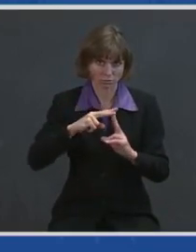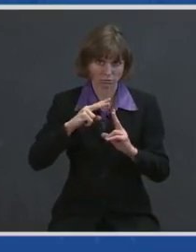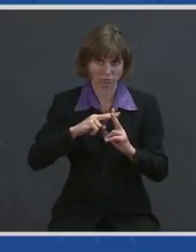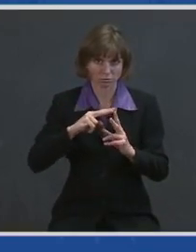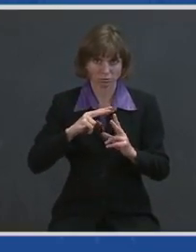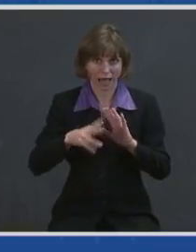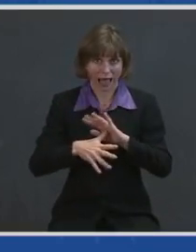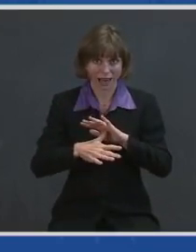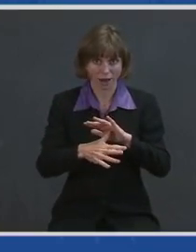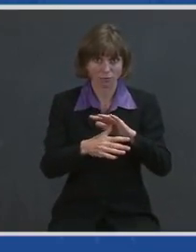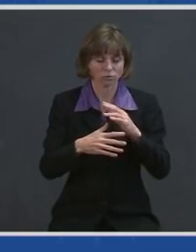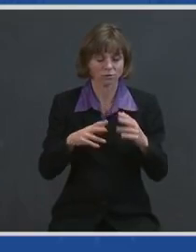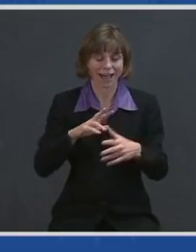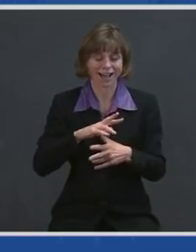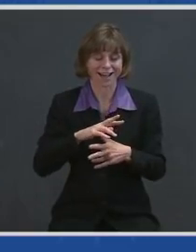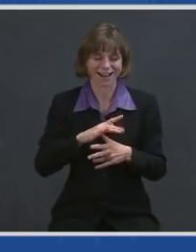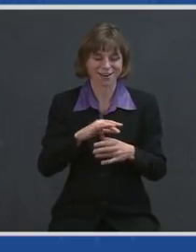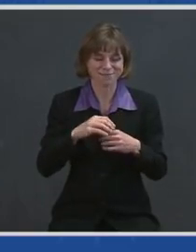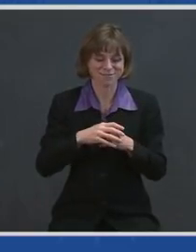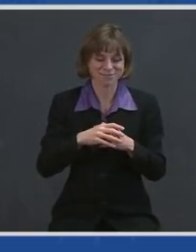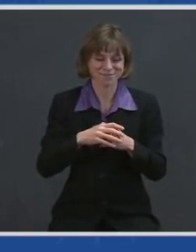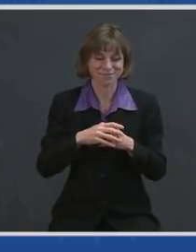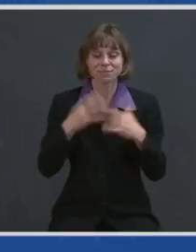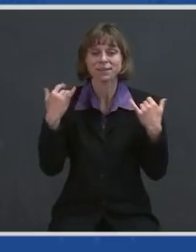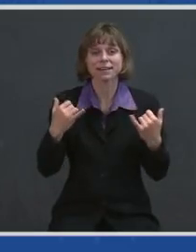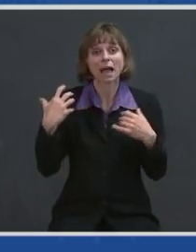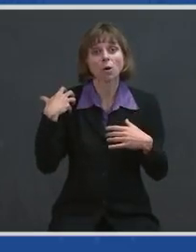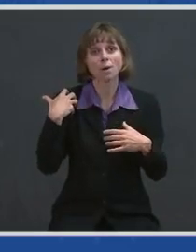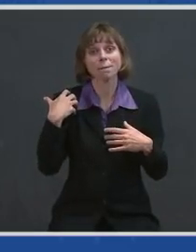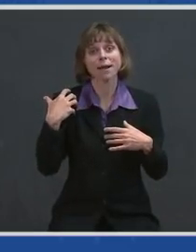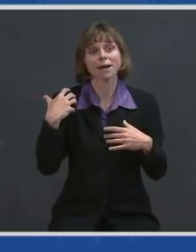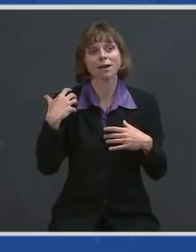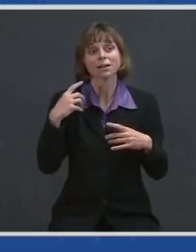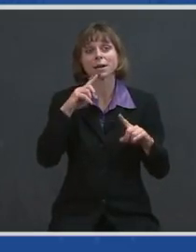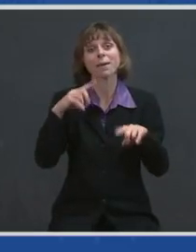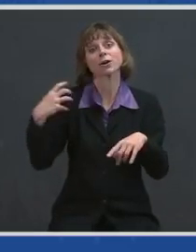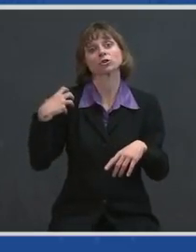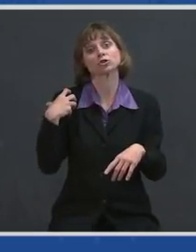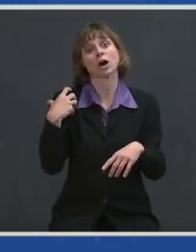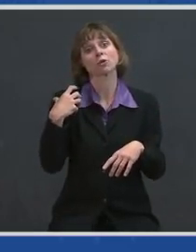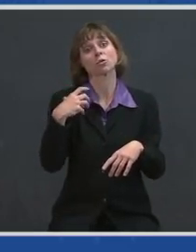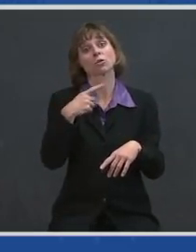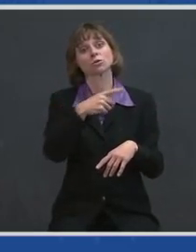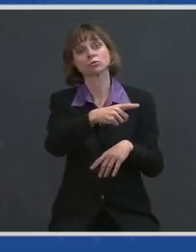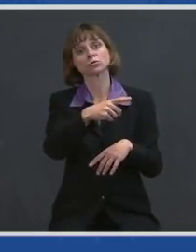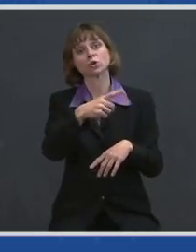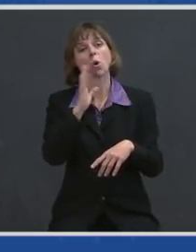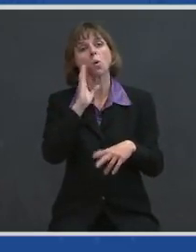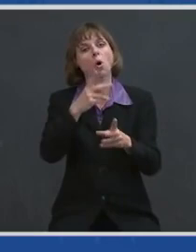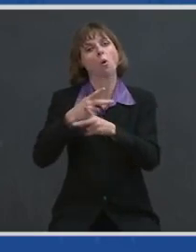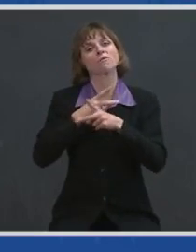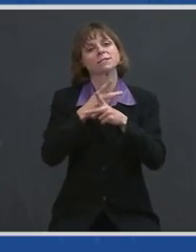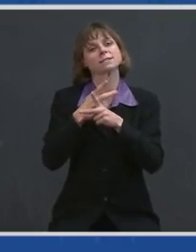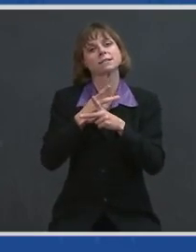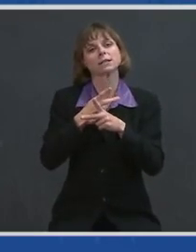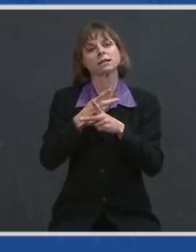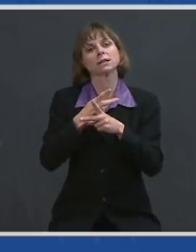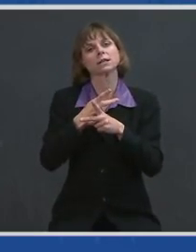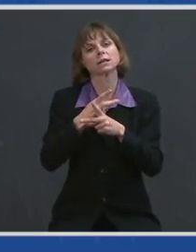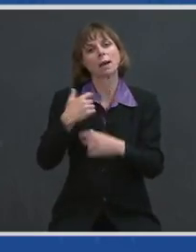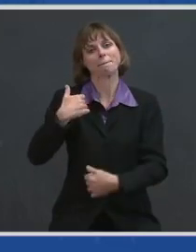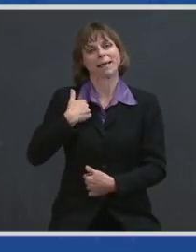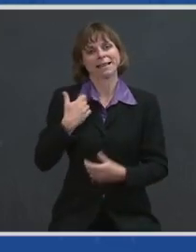as a commanding general of the United States Army North, Lieutenant General Richardson oversees military ground